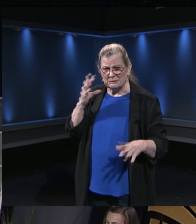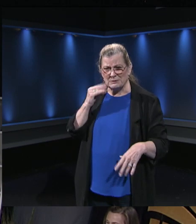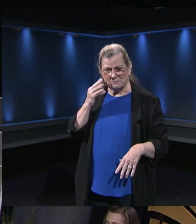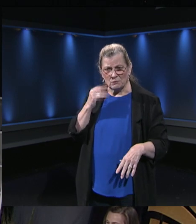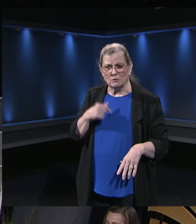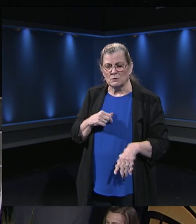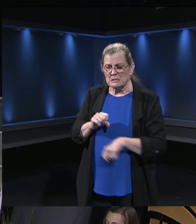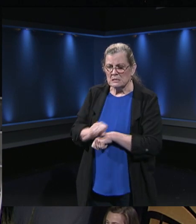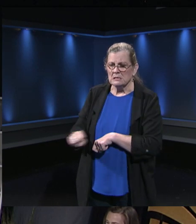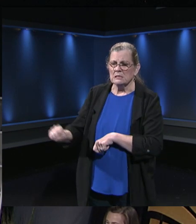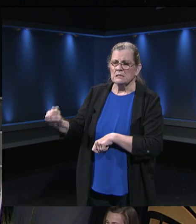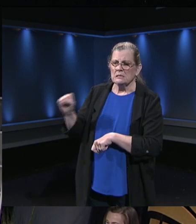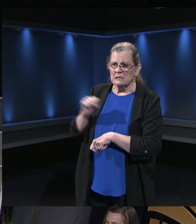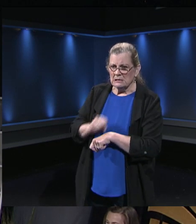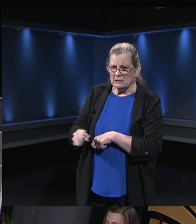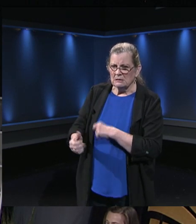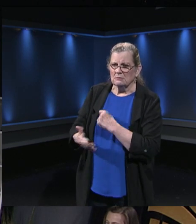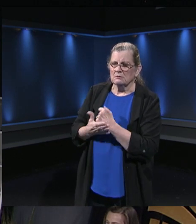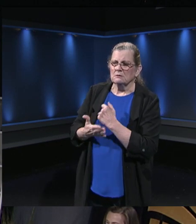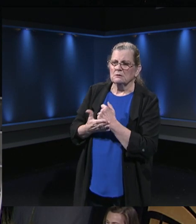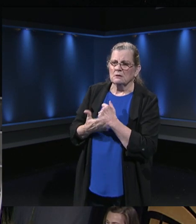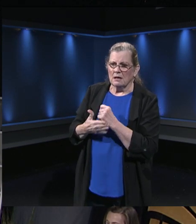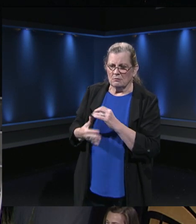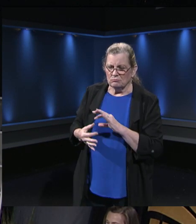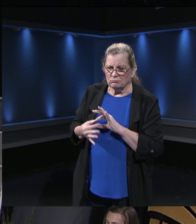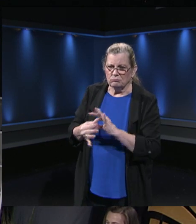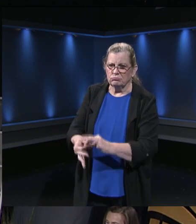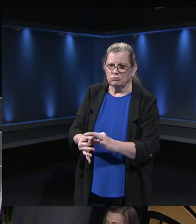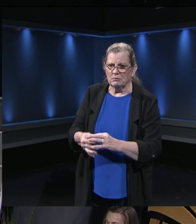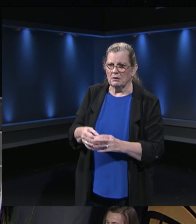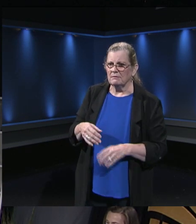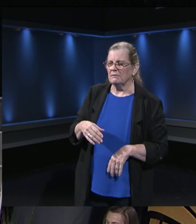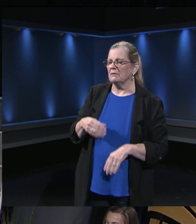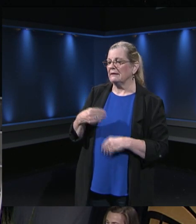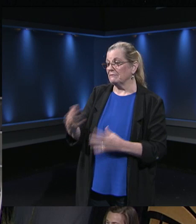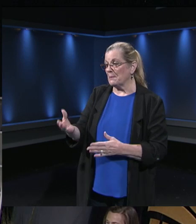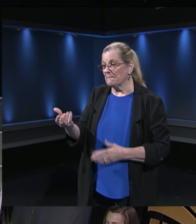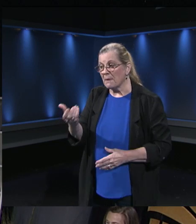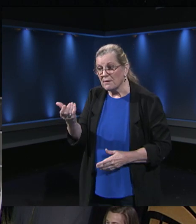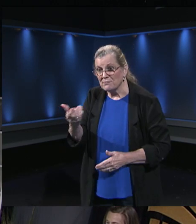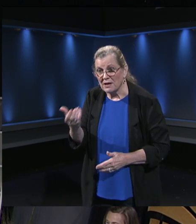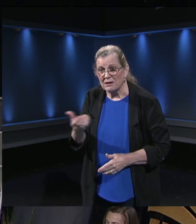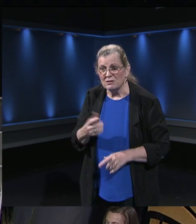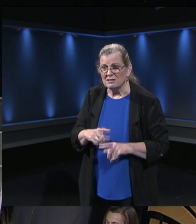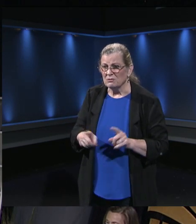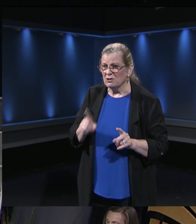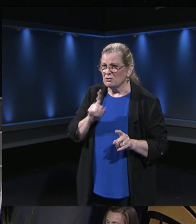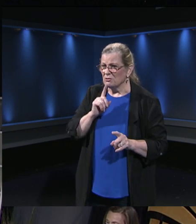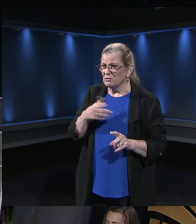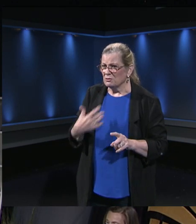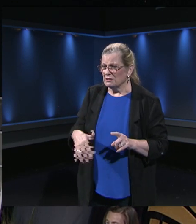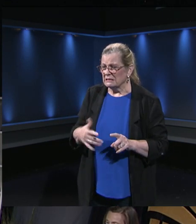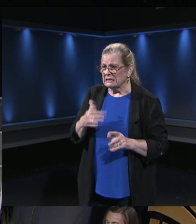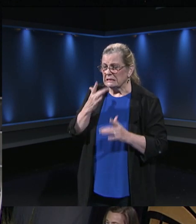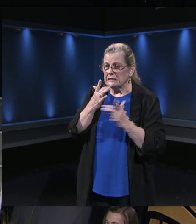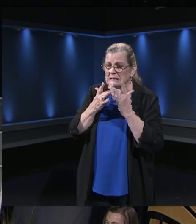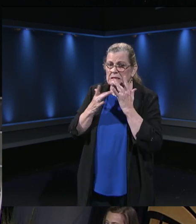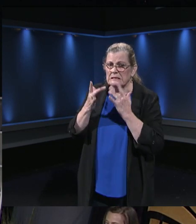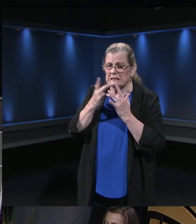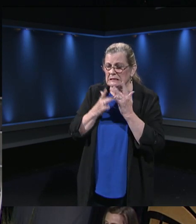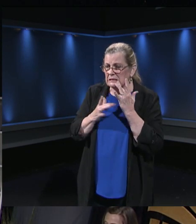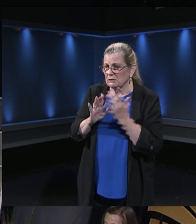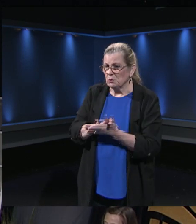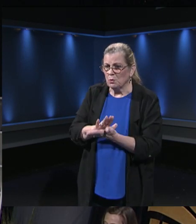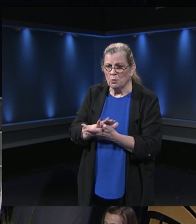Leona said, about trying to connect our families with MiFi, but we're actually running short at our school. And I also know